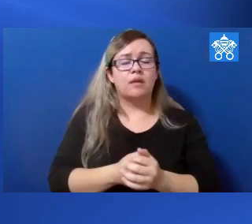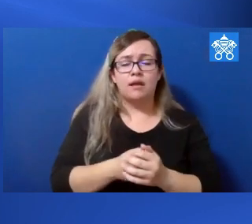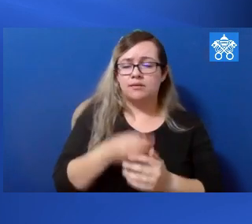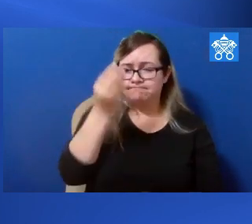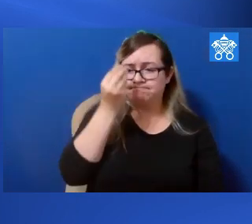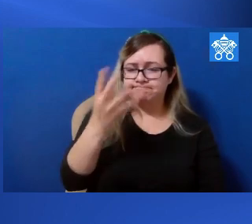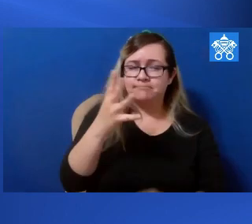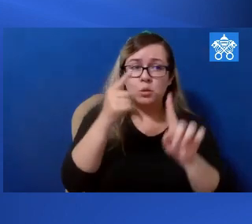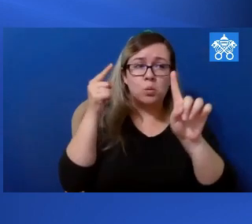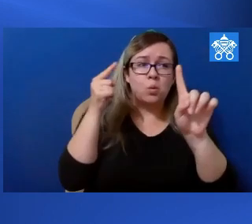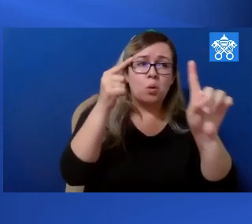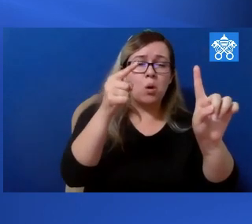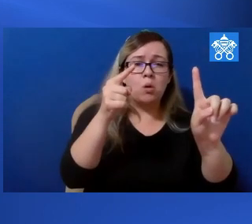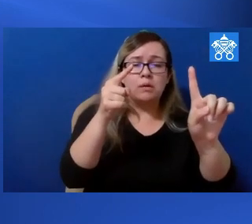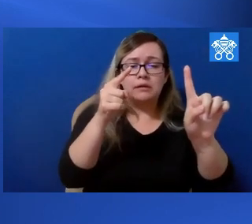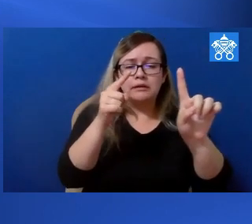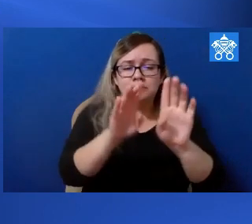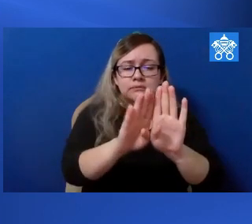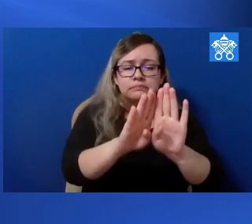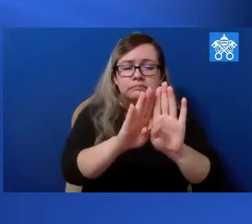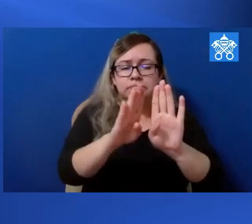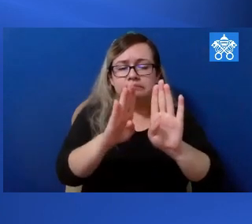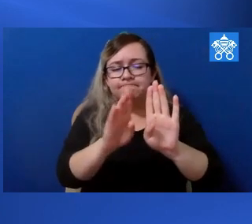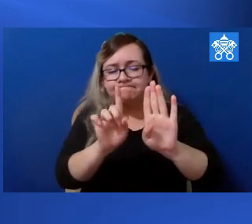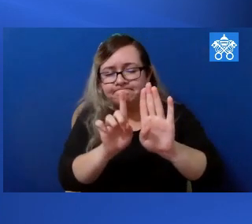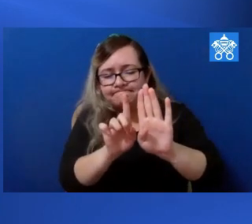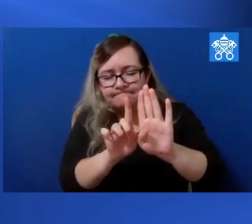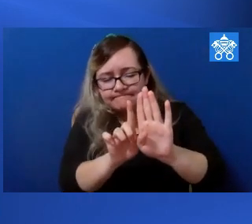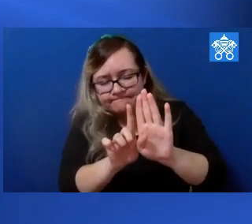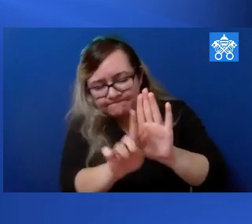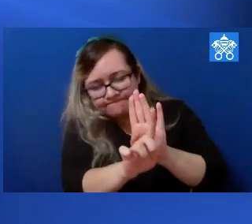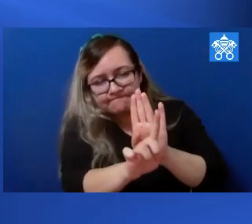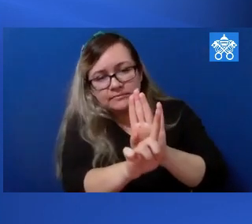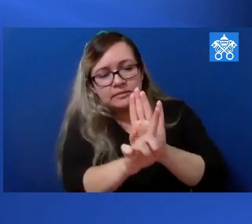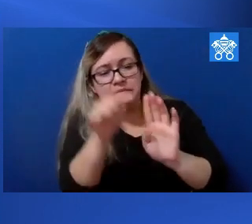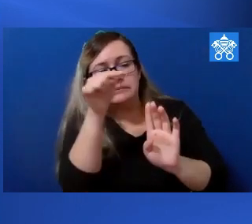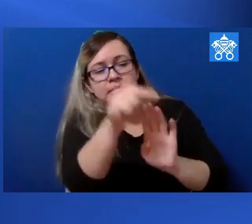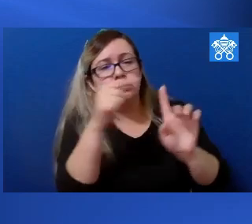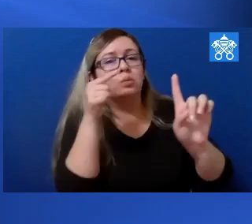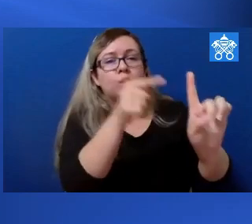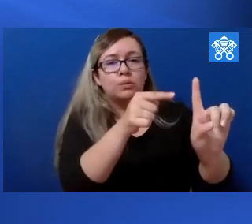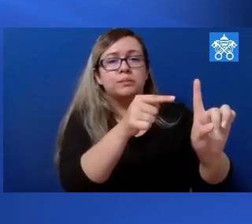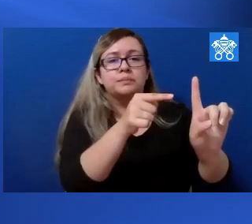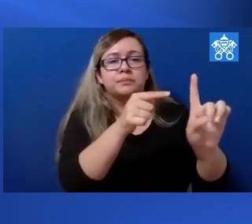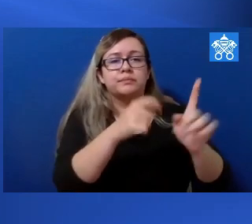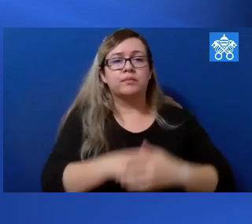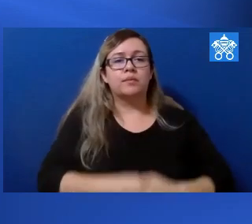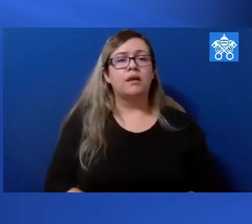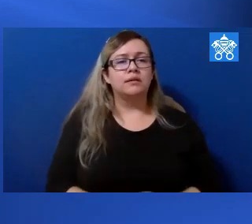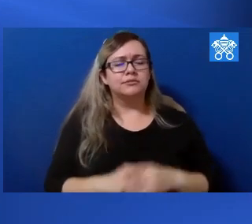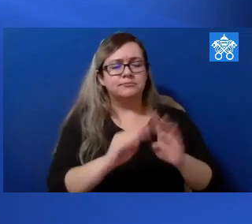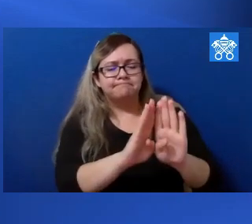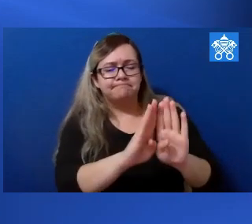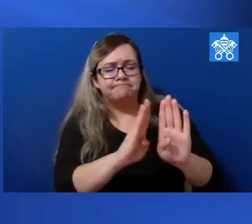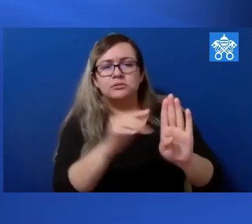Strive to enter through the narrow door. The narrow door is an image that